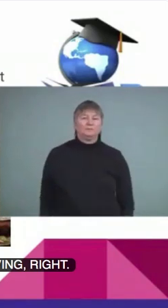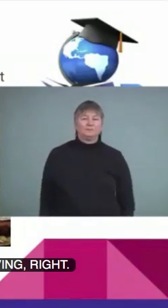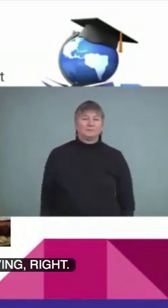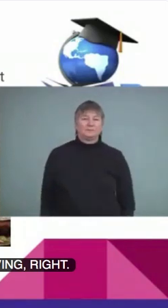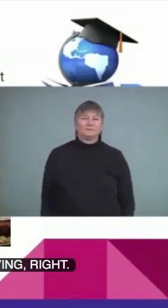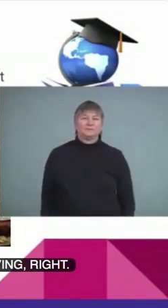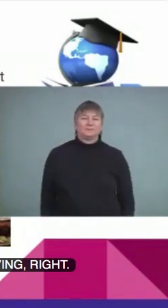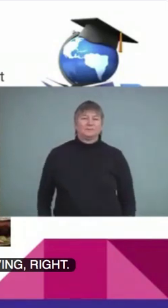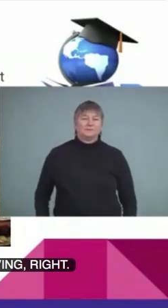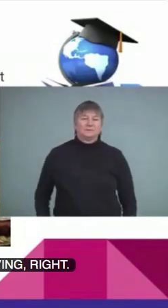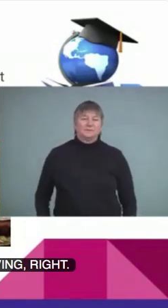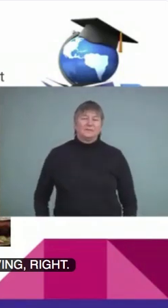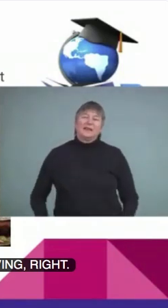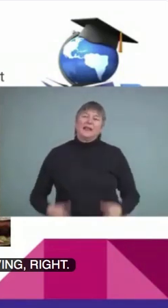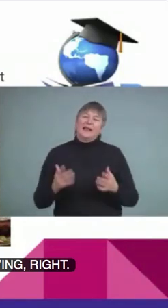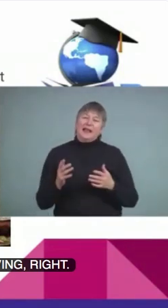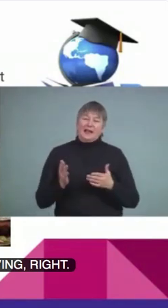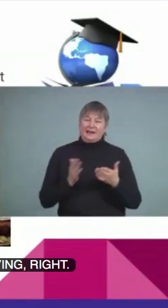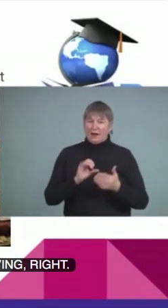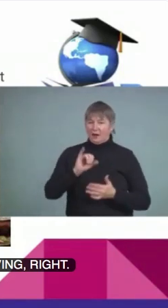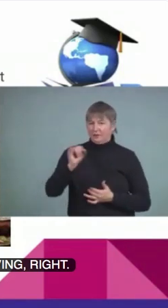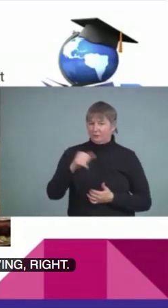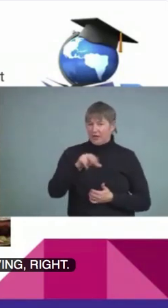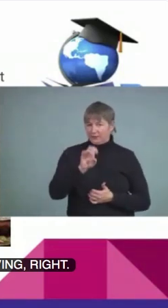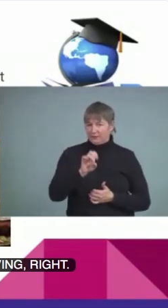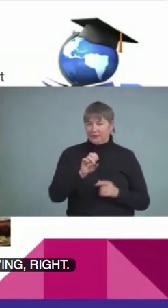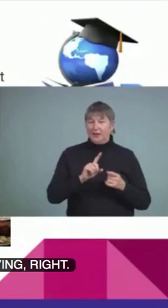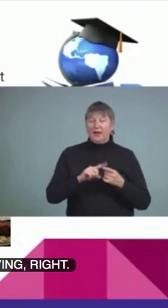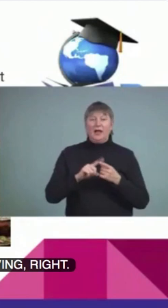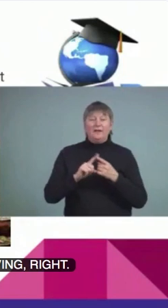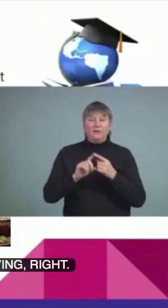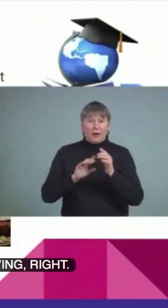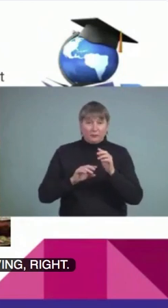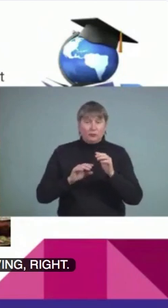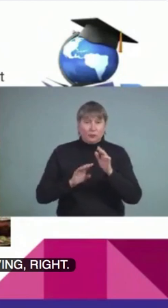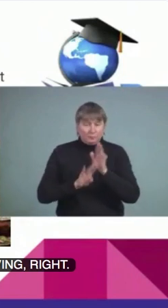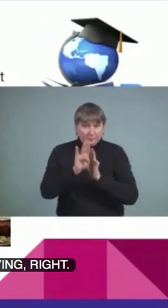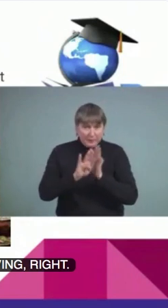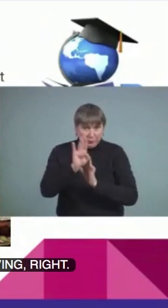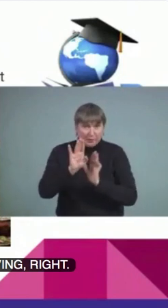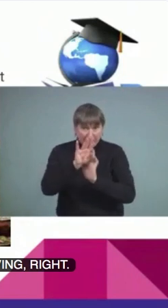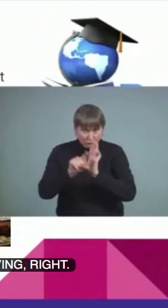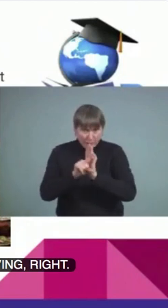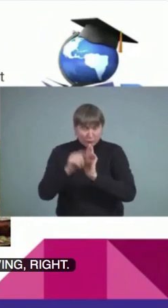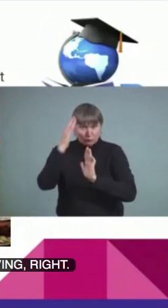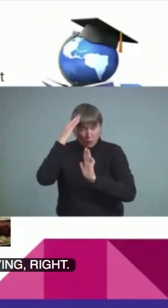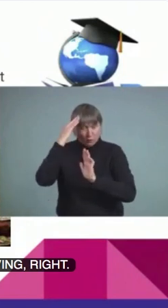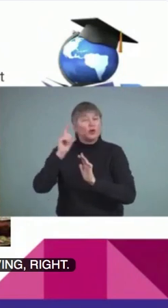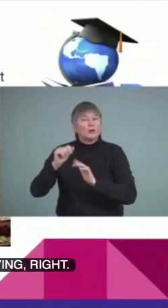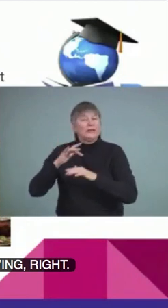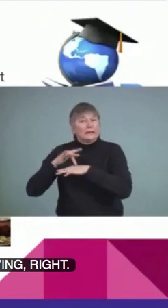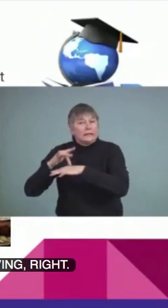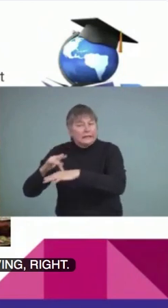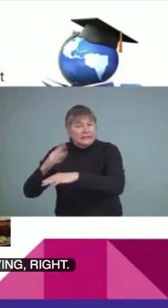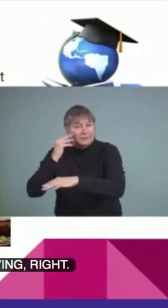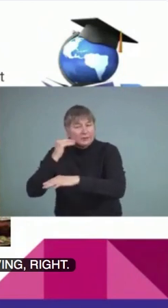And it's, you know, to build your background knowledge, yes, you need to have those experiences, but you also need language